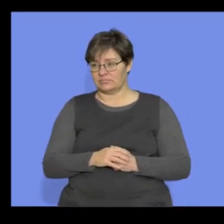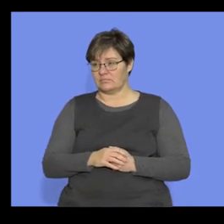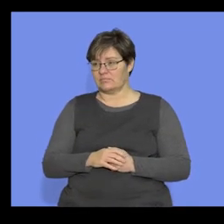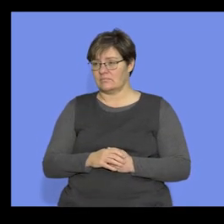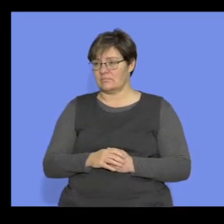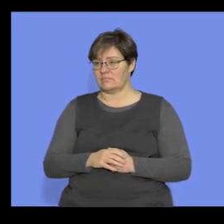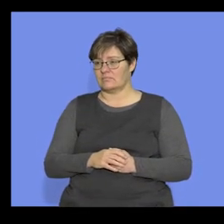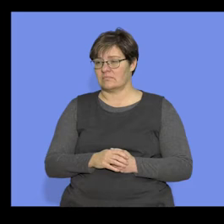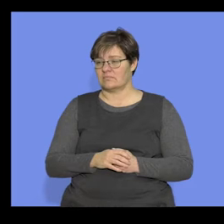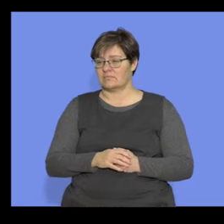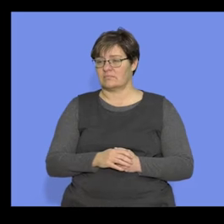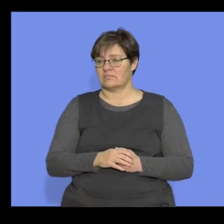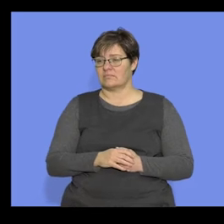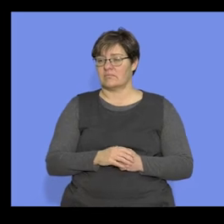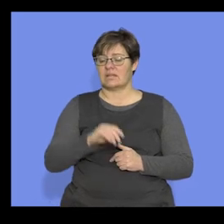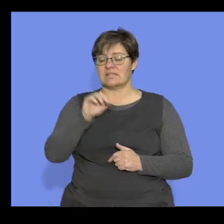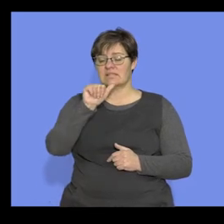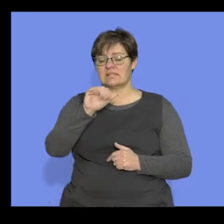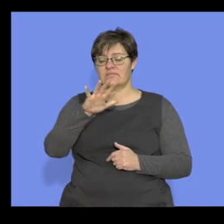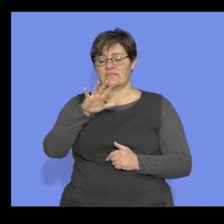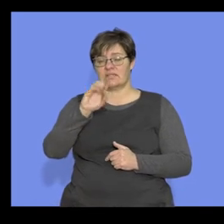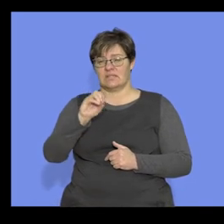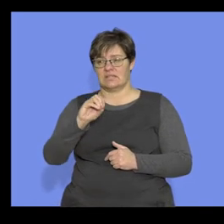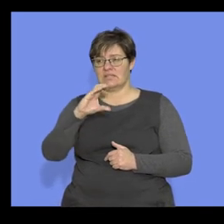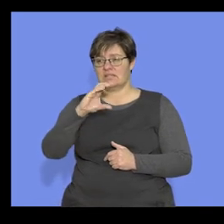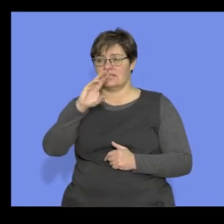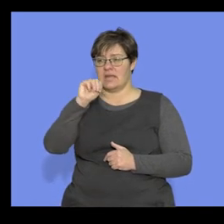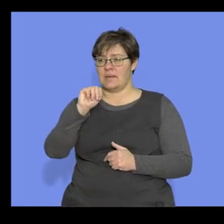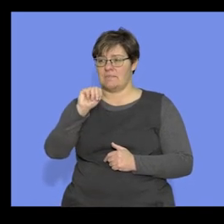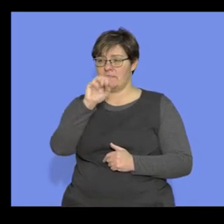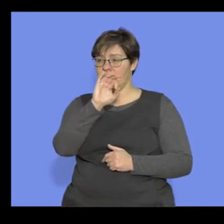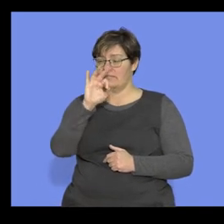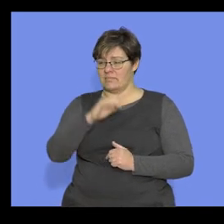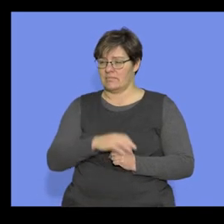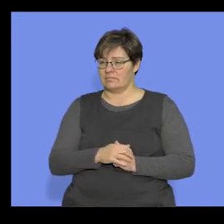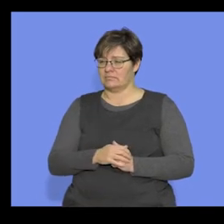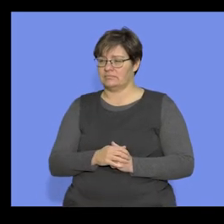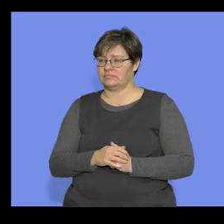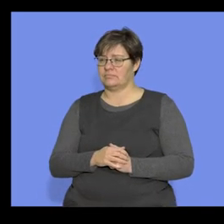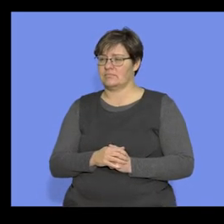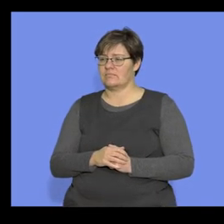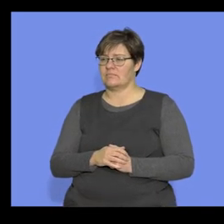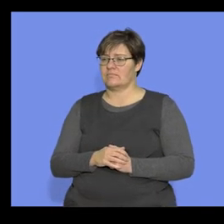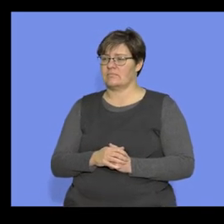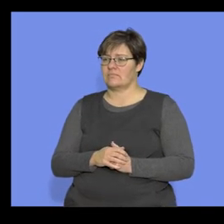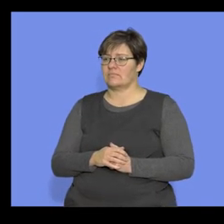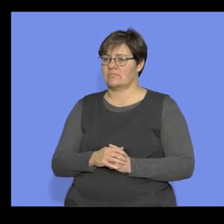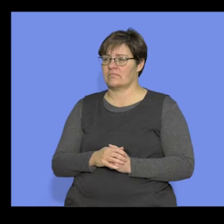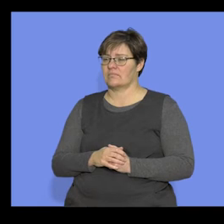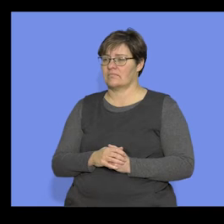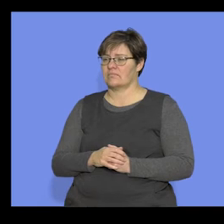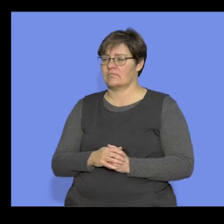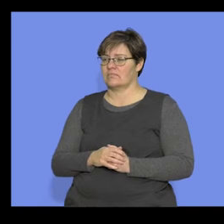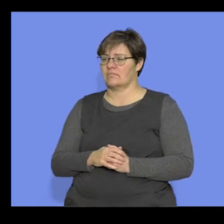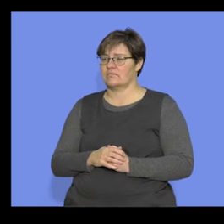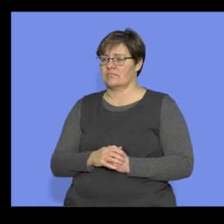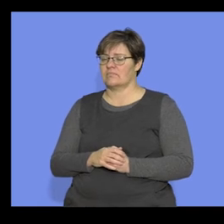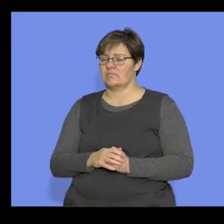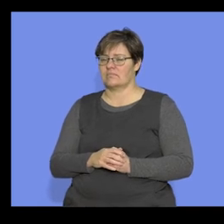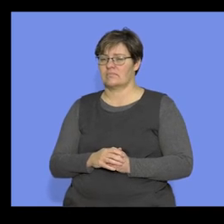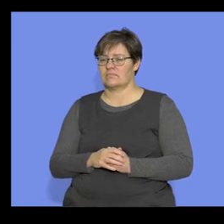And the answer then is going to be 650, right? And they asked you for the